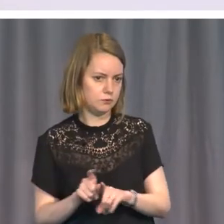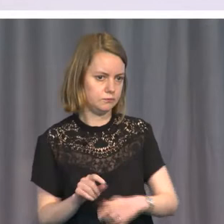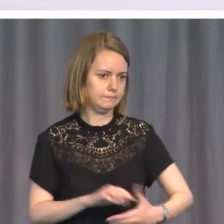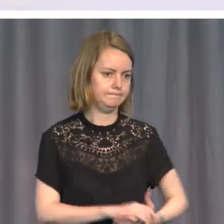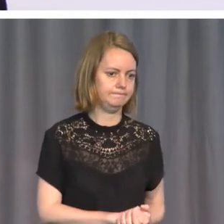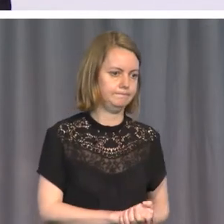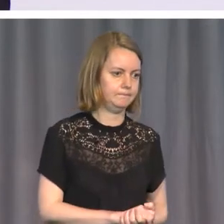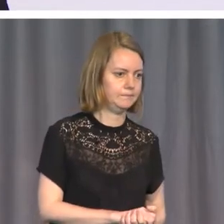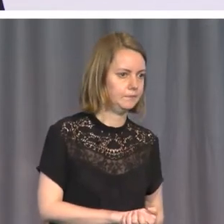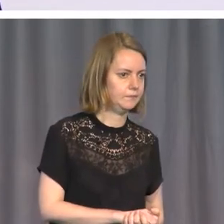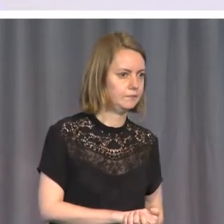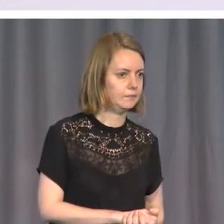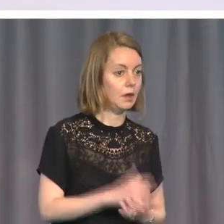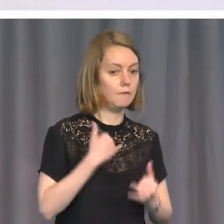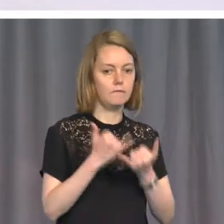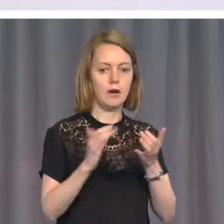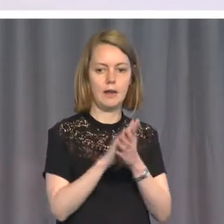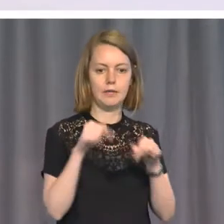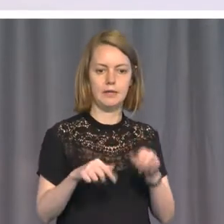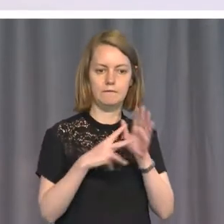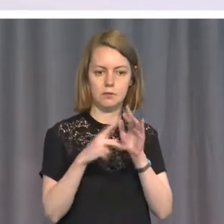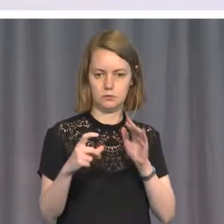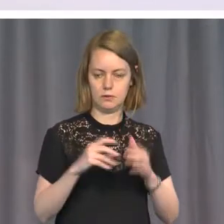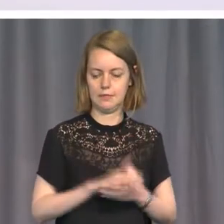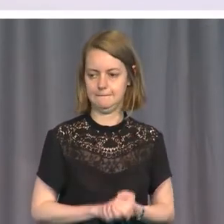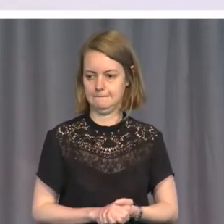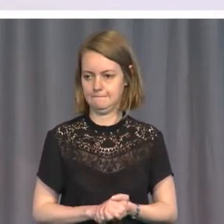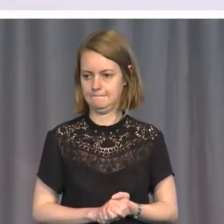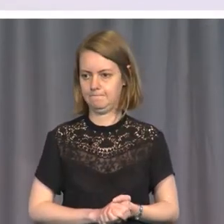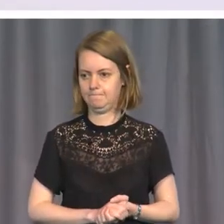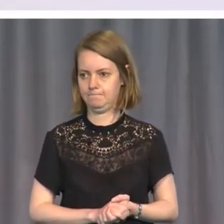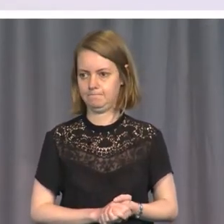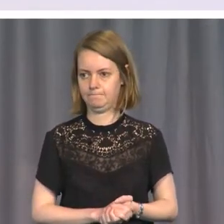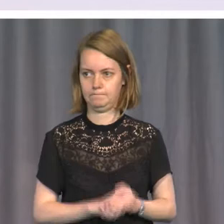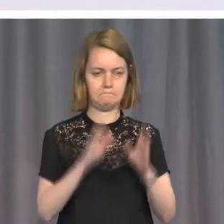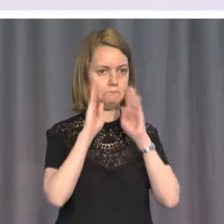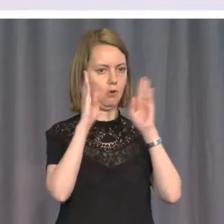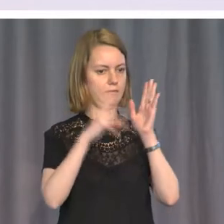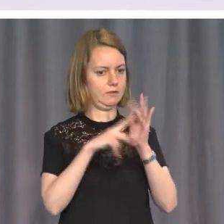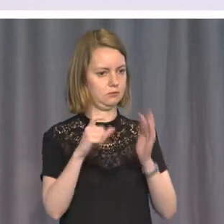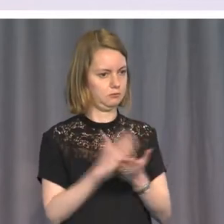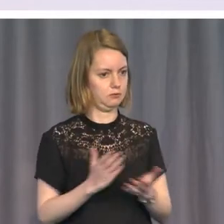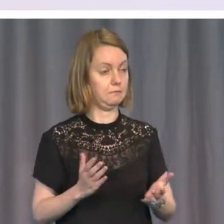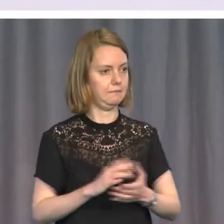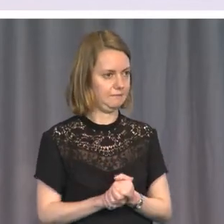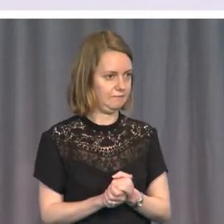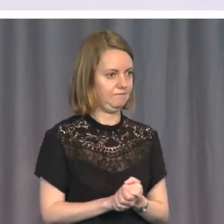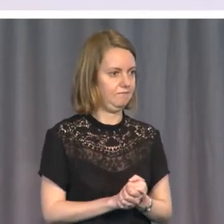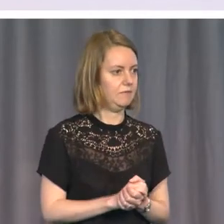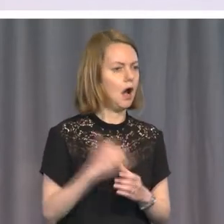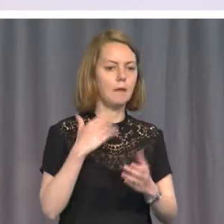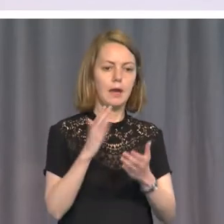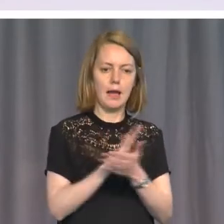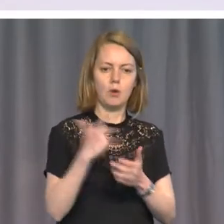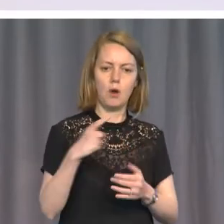great pleasure to be here in Victoria, in modern Victoria. A particular pleasure